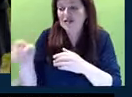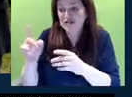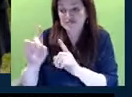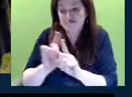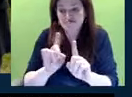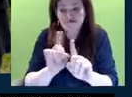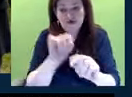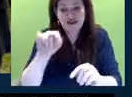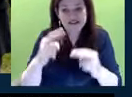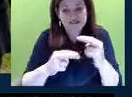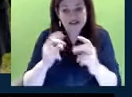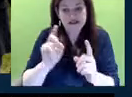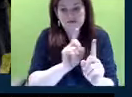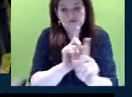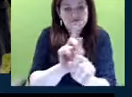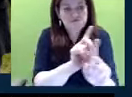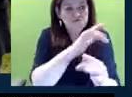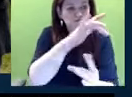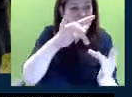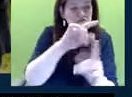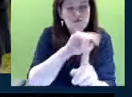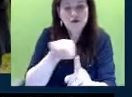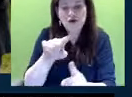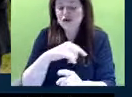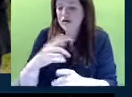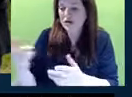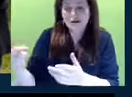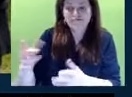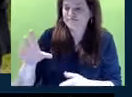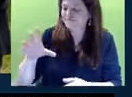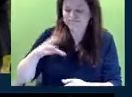of the facilities and she had me at the word go.